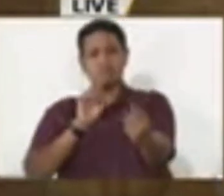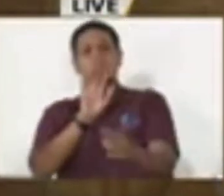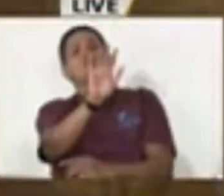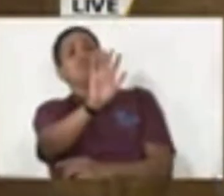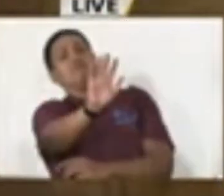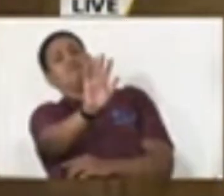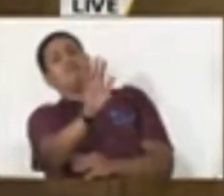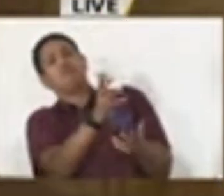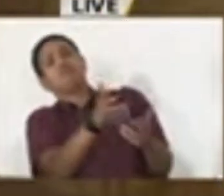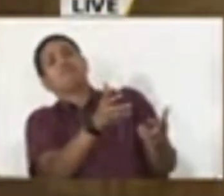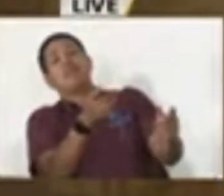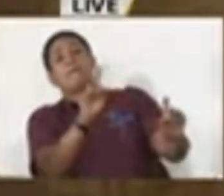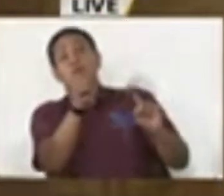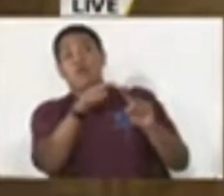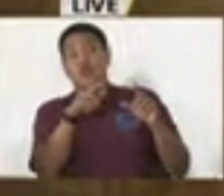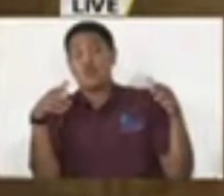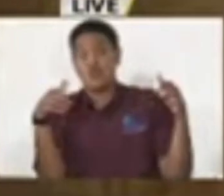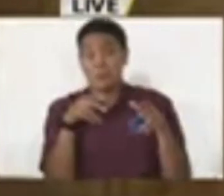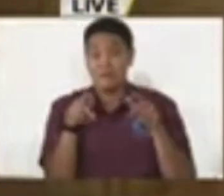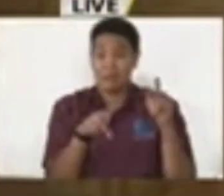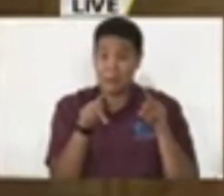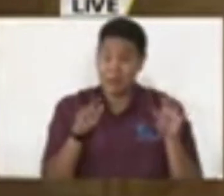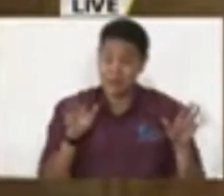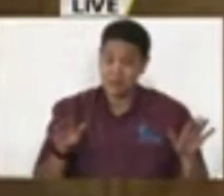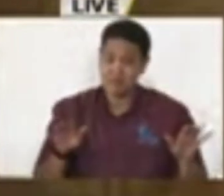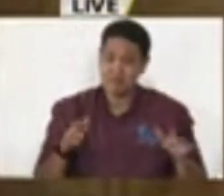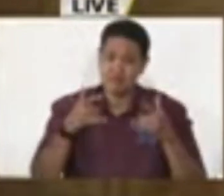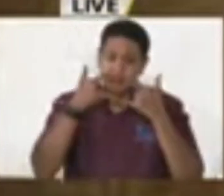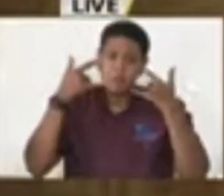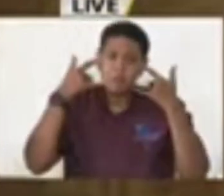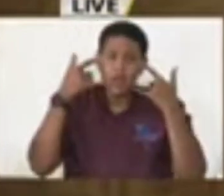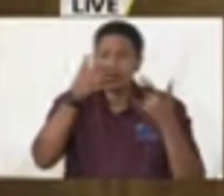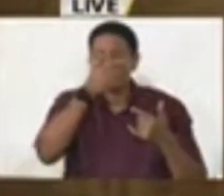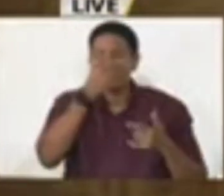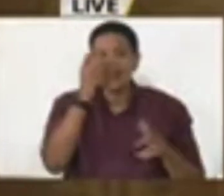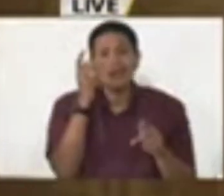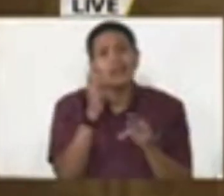of persons, put on your mask and keep on your mask. you.